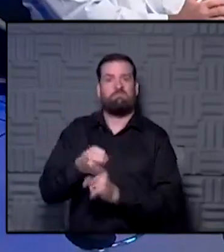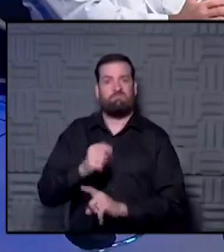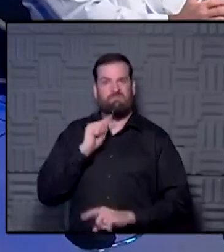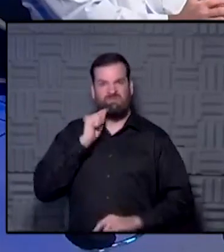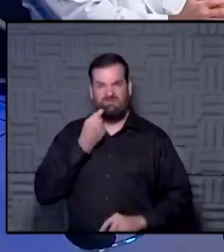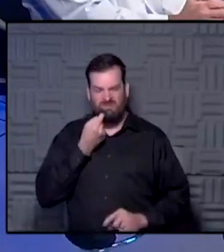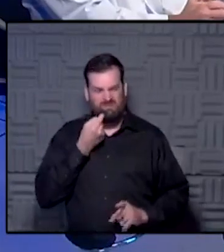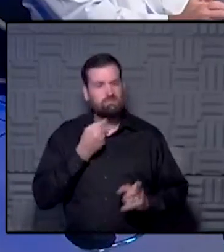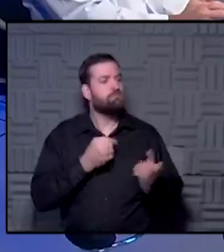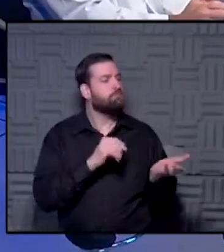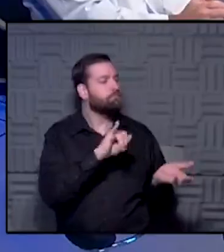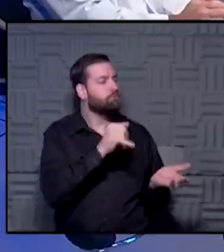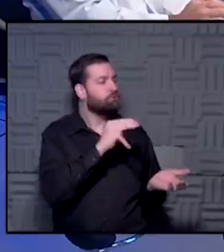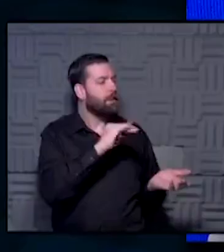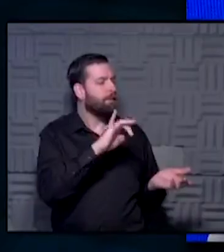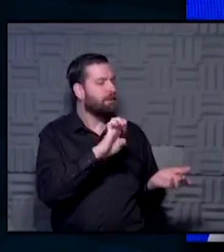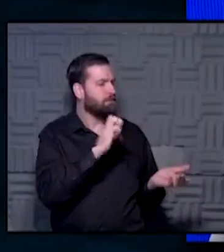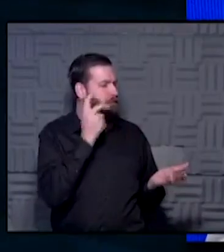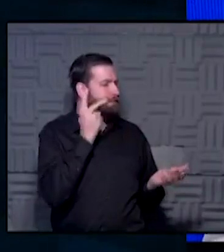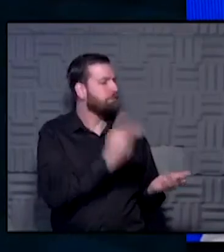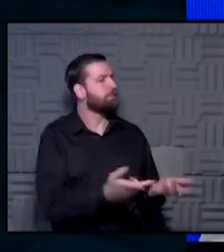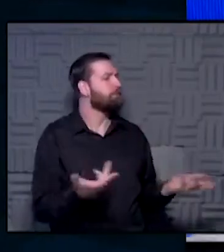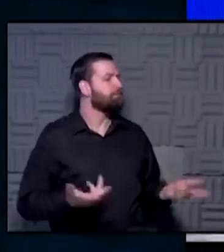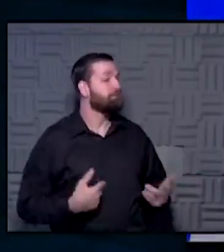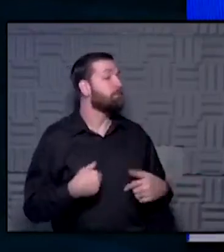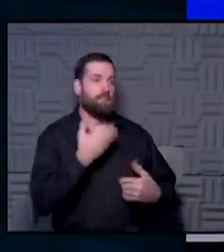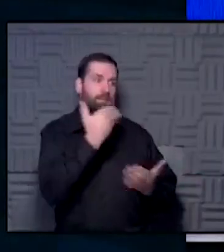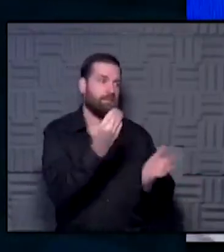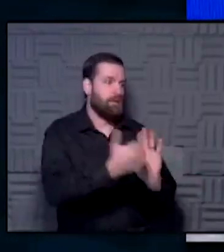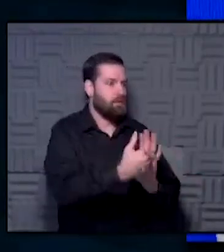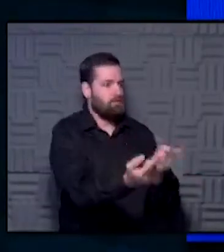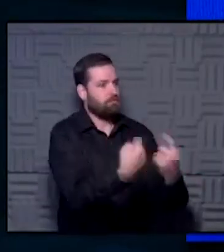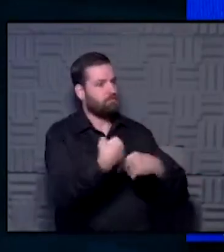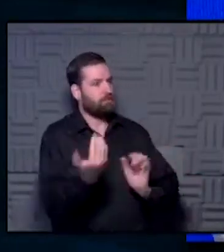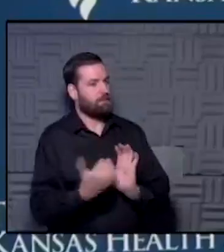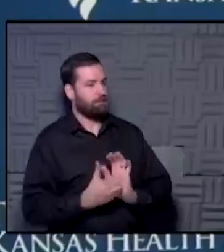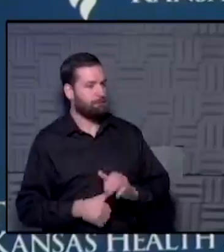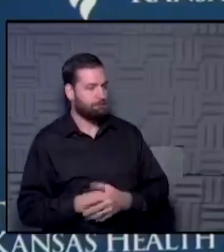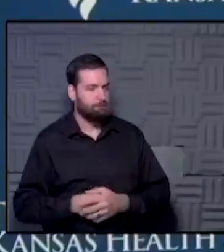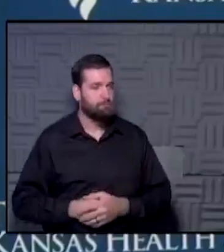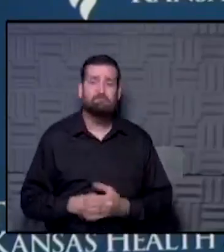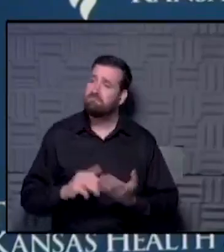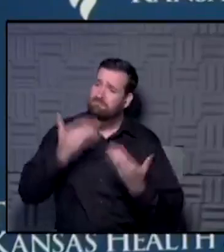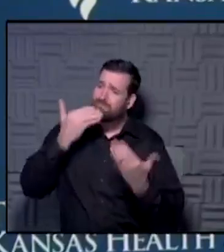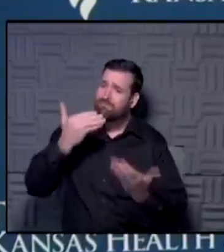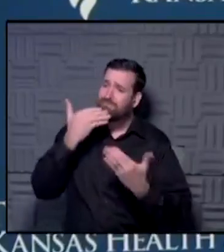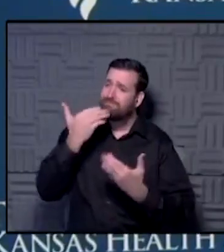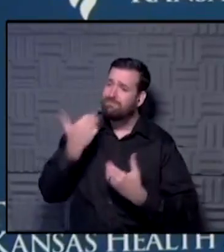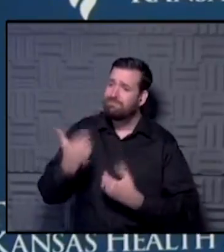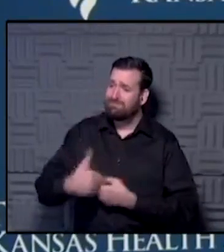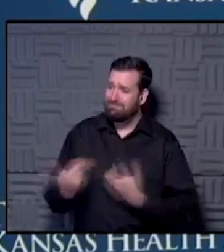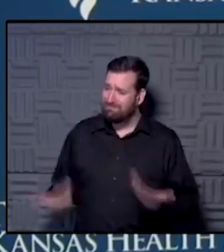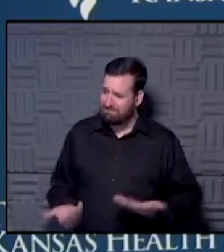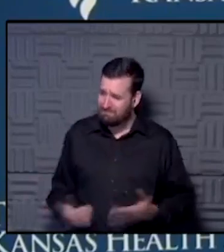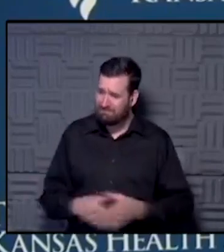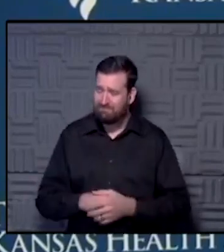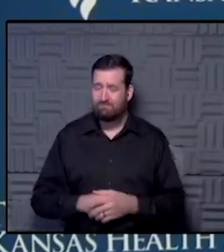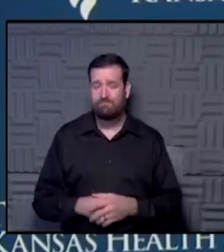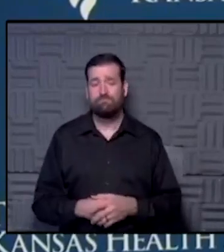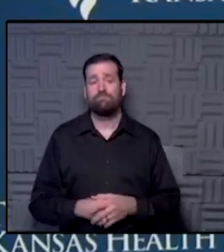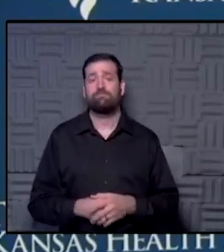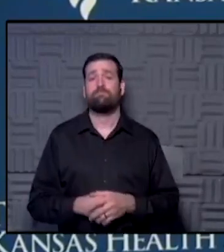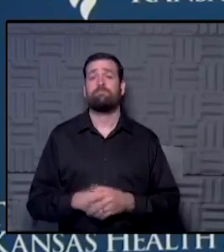So Jamie, talk to us a little bit about what you're seeing. And thanks for being back on our program this morning. Thank you for having me. And